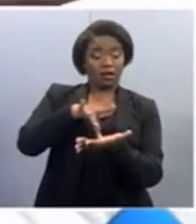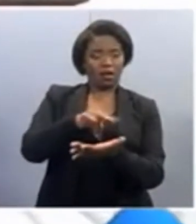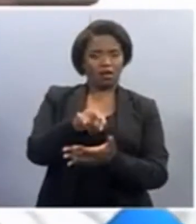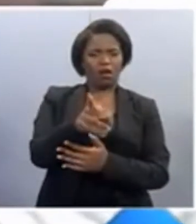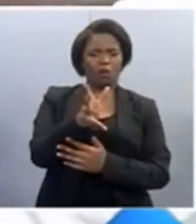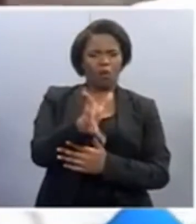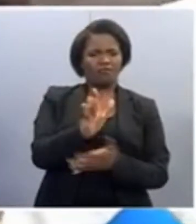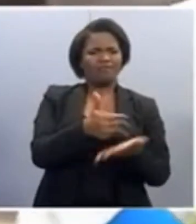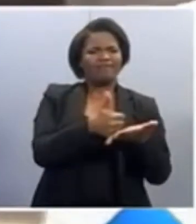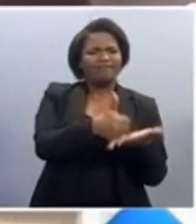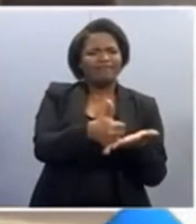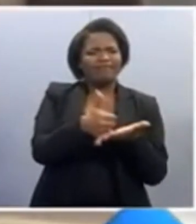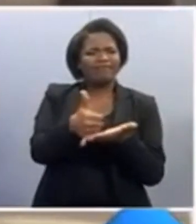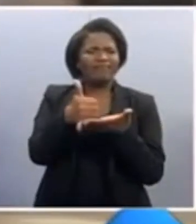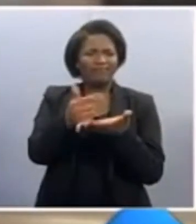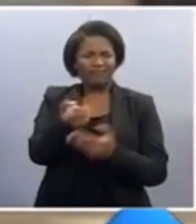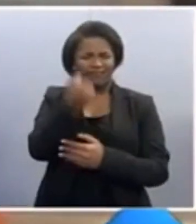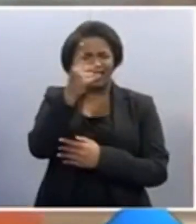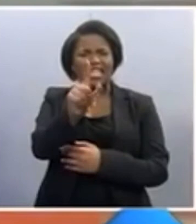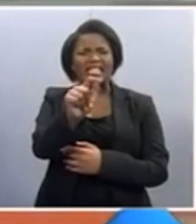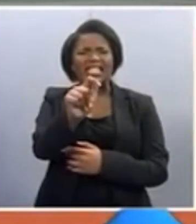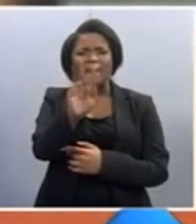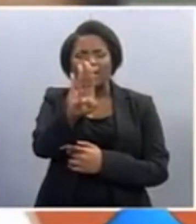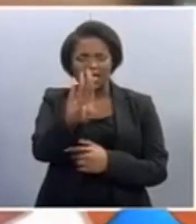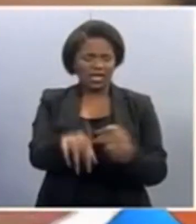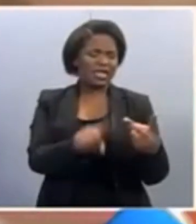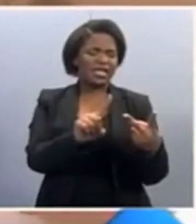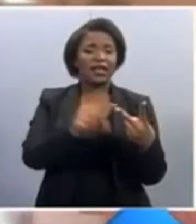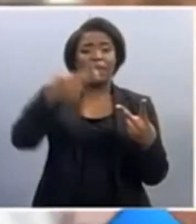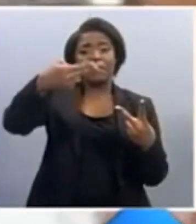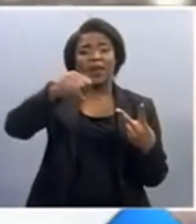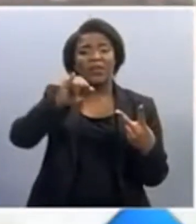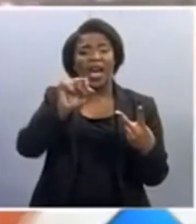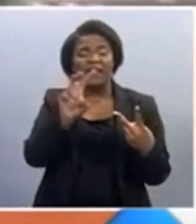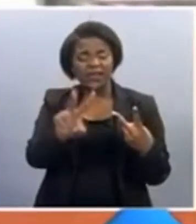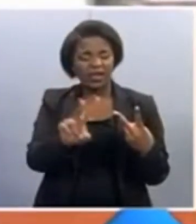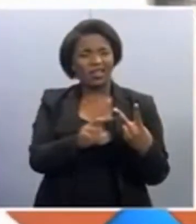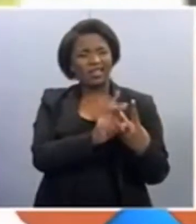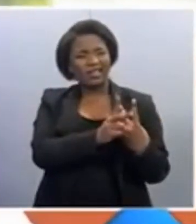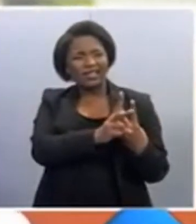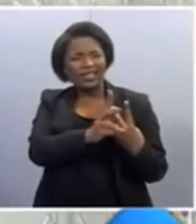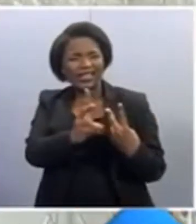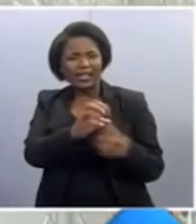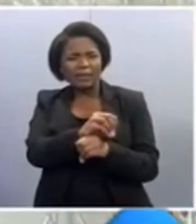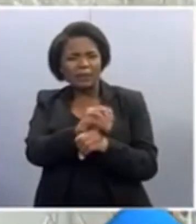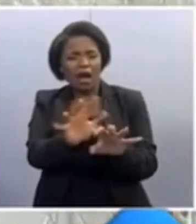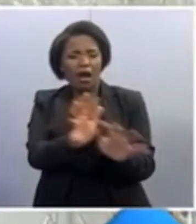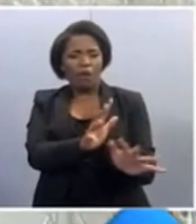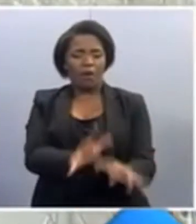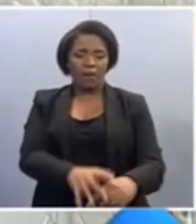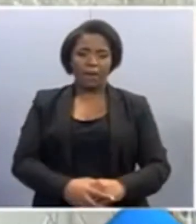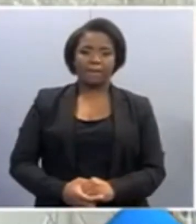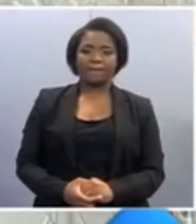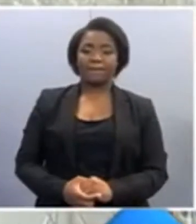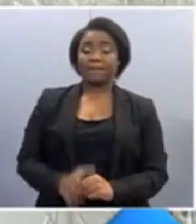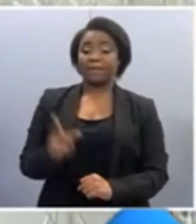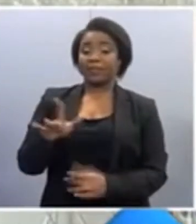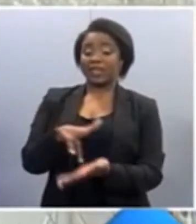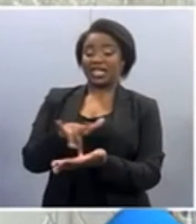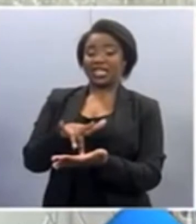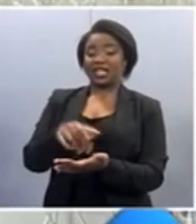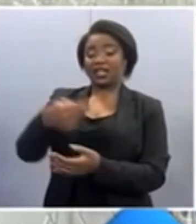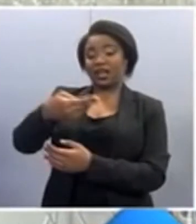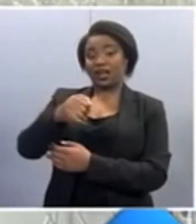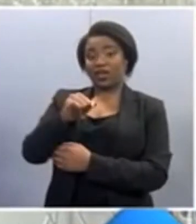assist with the understanding of TB and HIV transmission chains. We are in the epicenter of the HIV